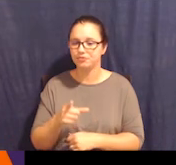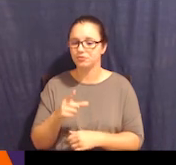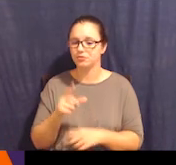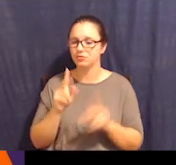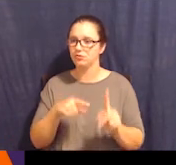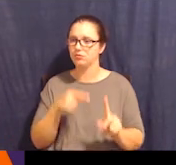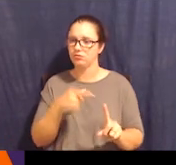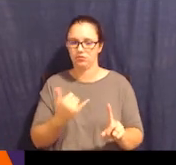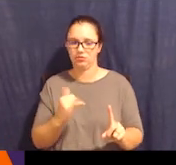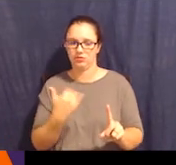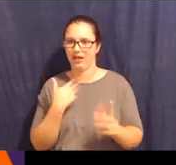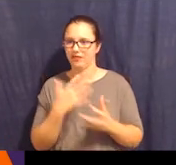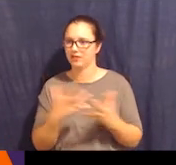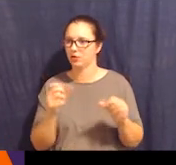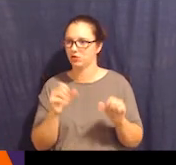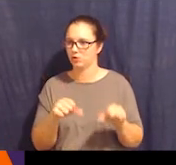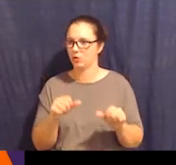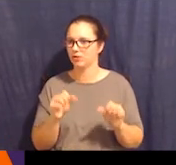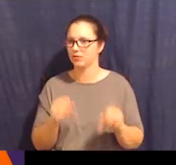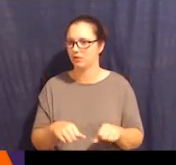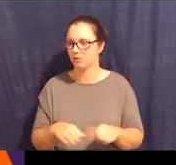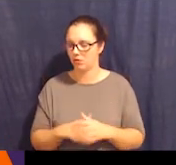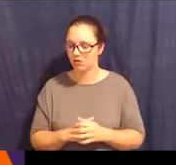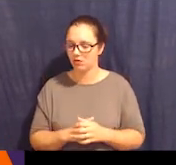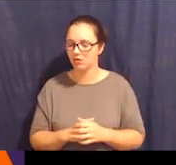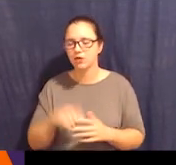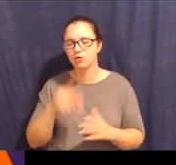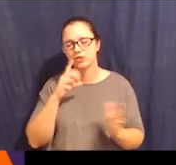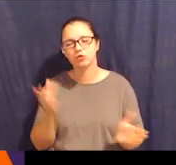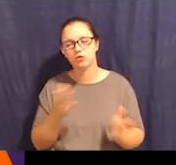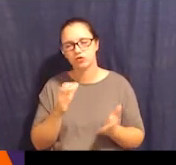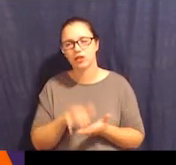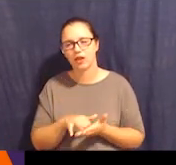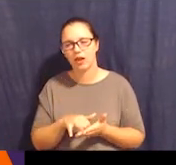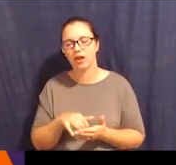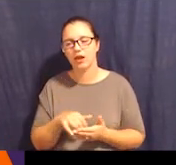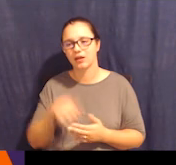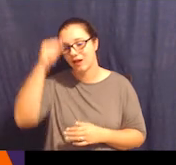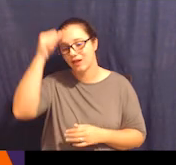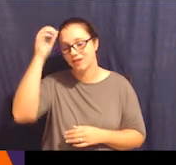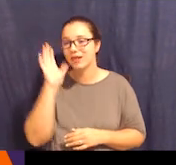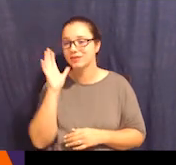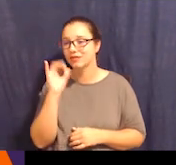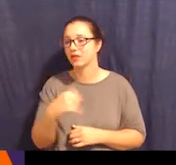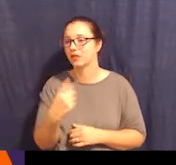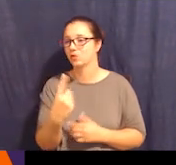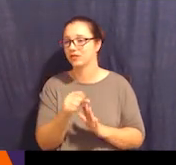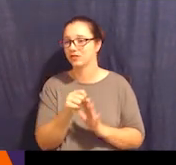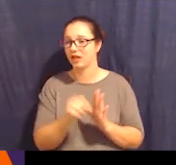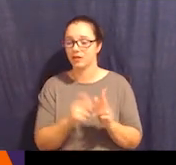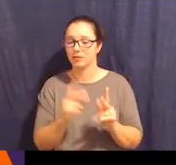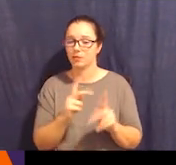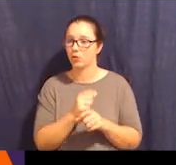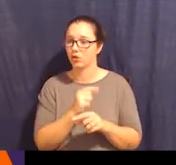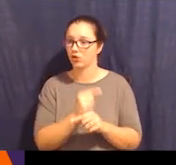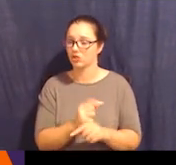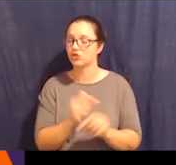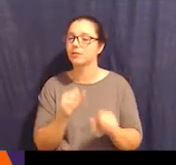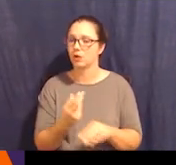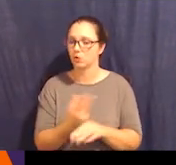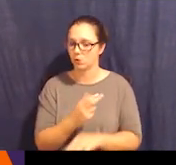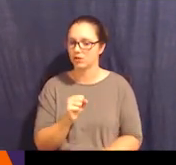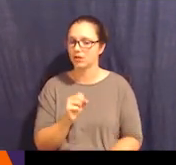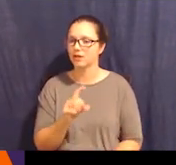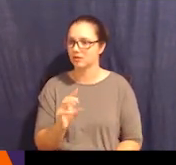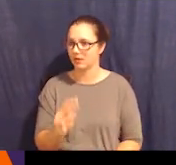encourage that. Alaska is a state where people under guardianship can use SDM and they did it for that reason, that there were a lot of people in Alaska under